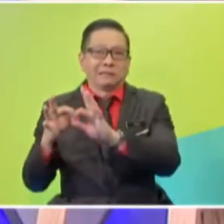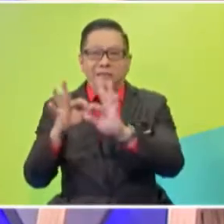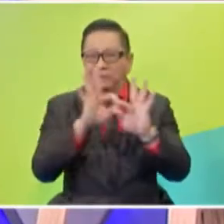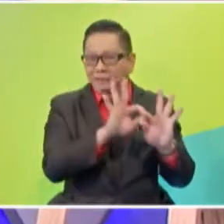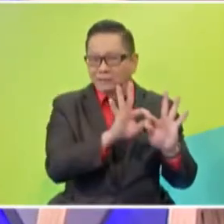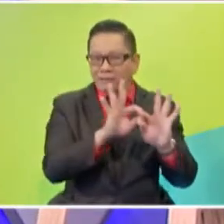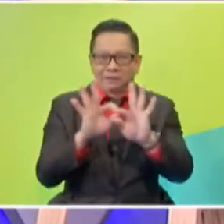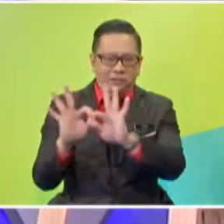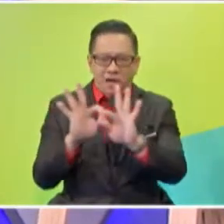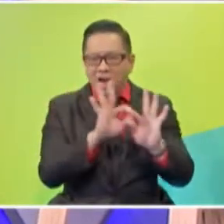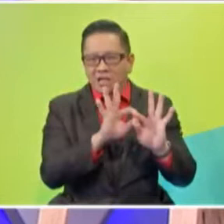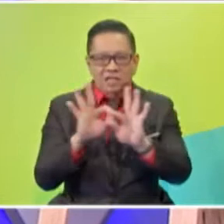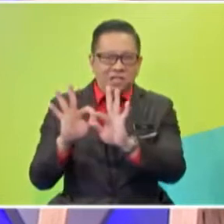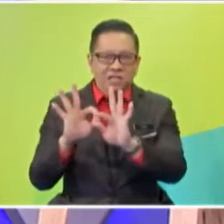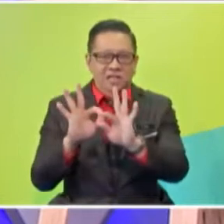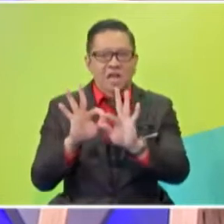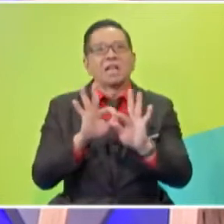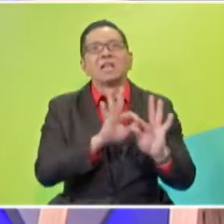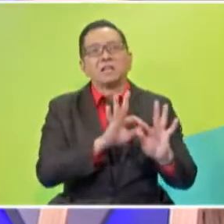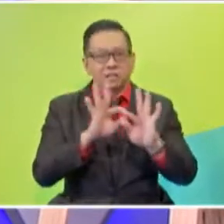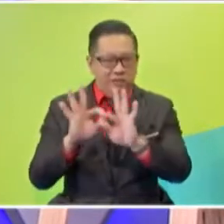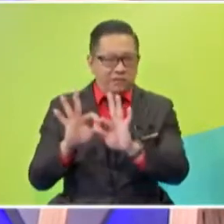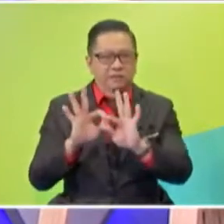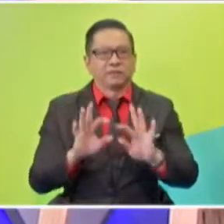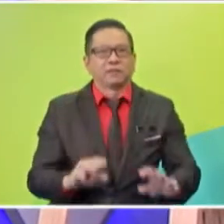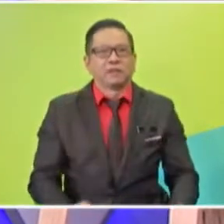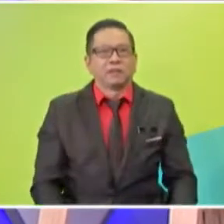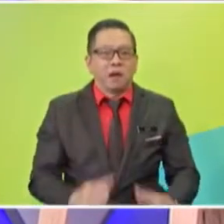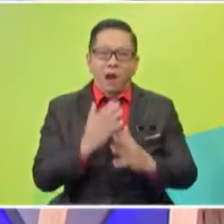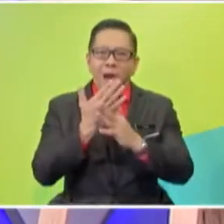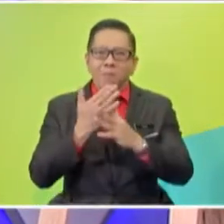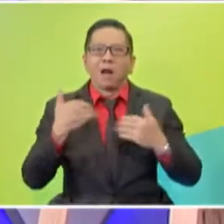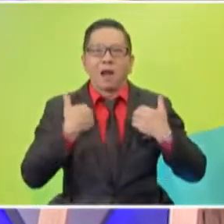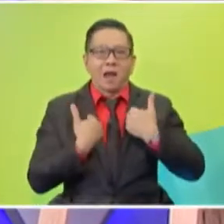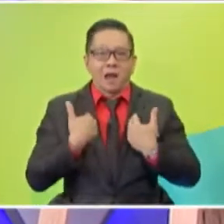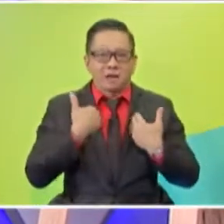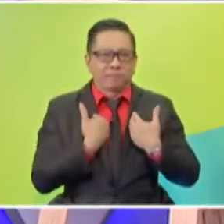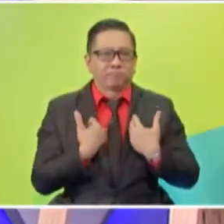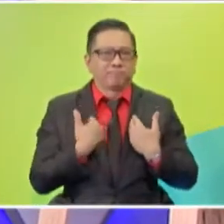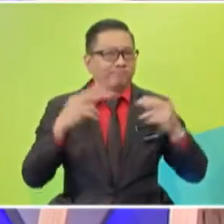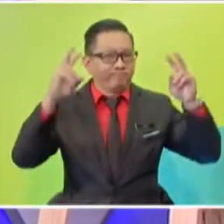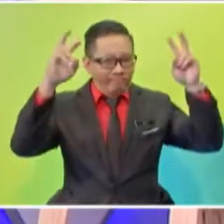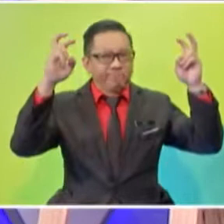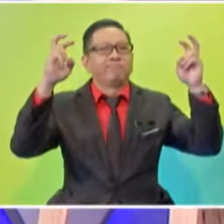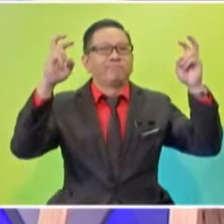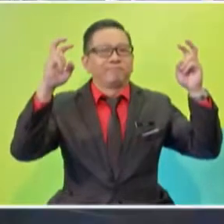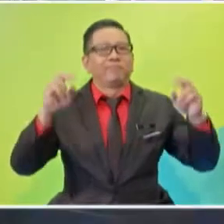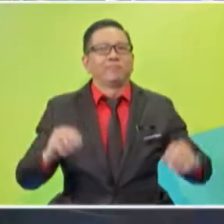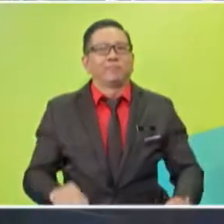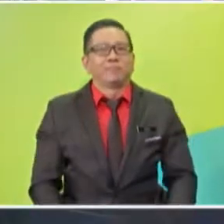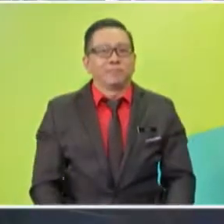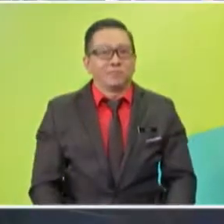interacts with another animal, they call interaction among animals. That's our topic for today. Oh,